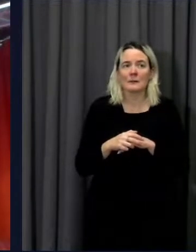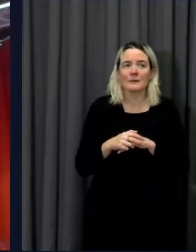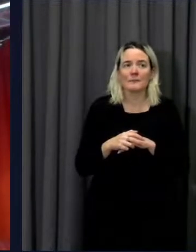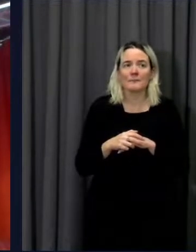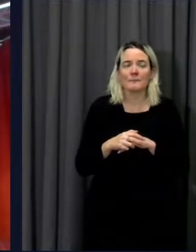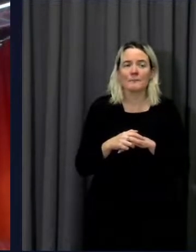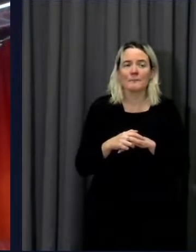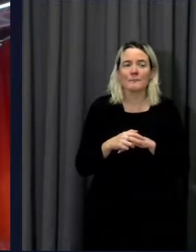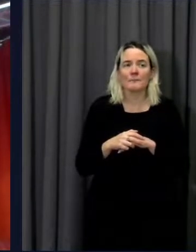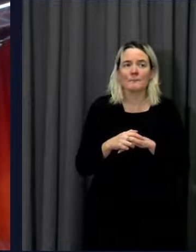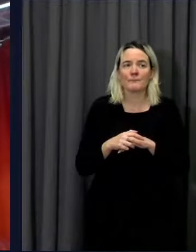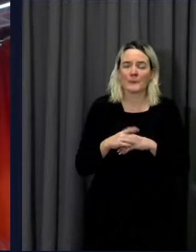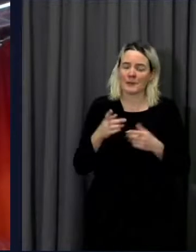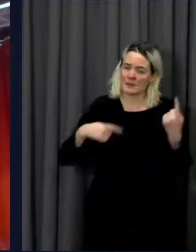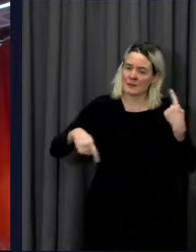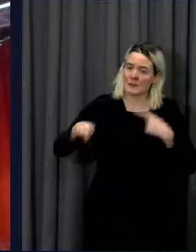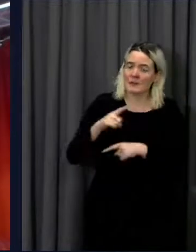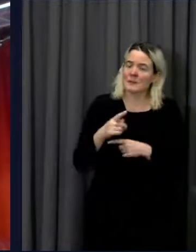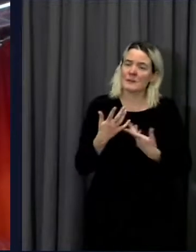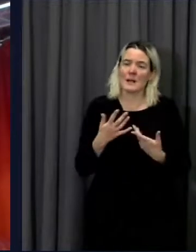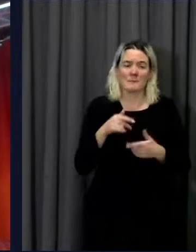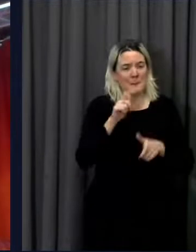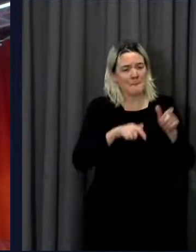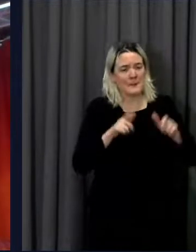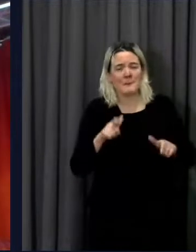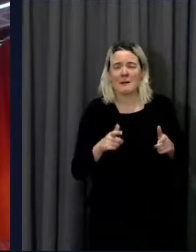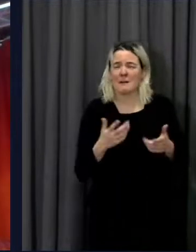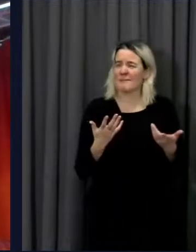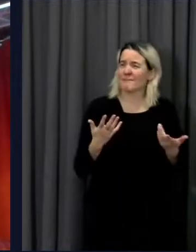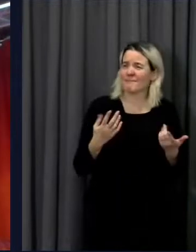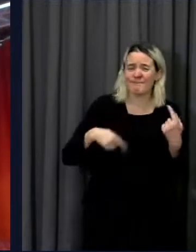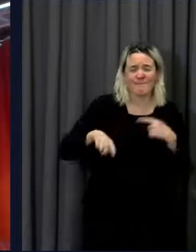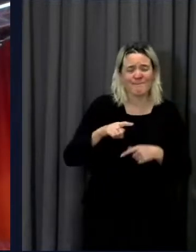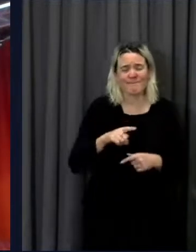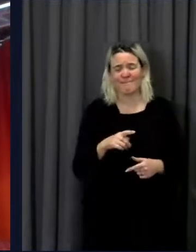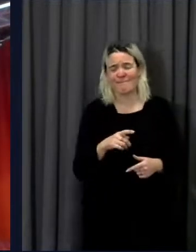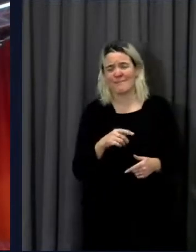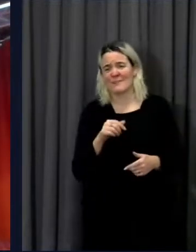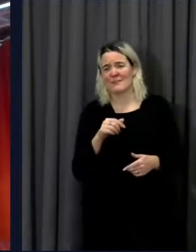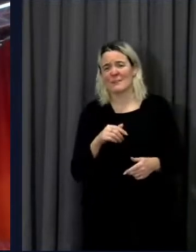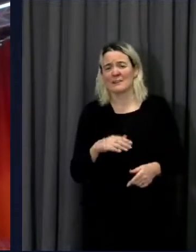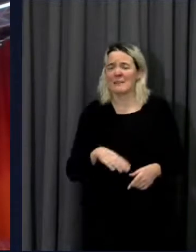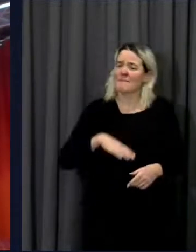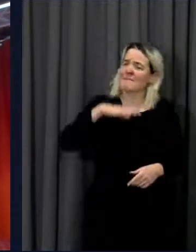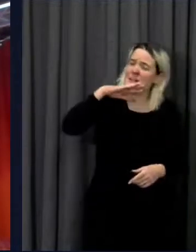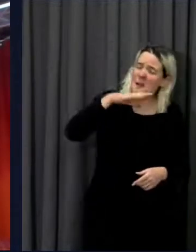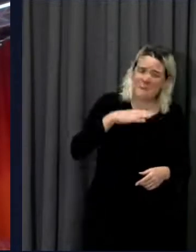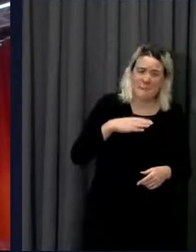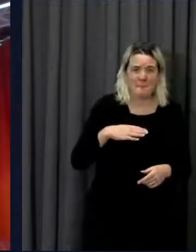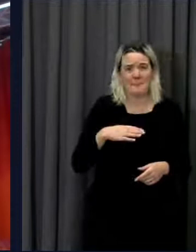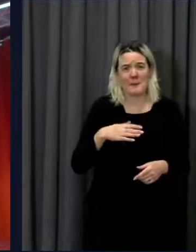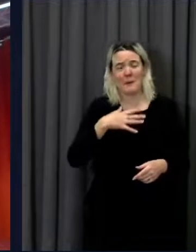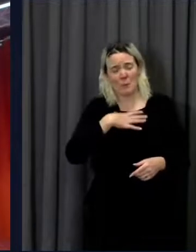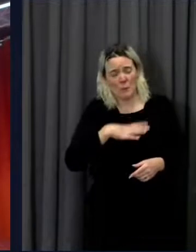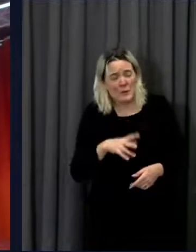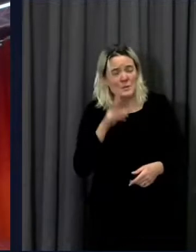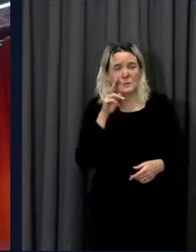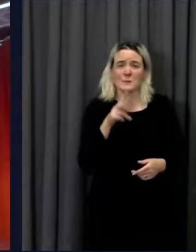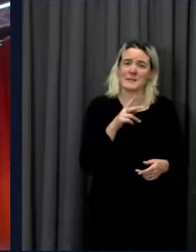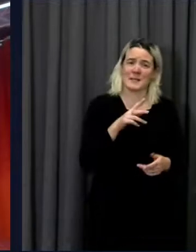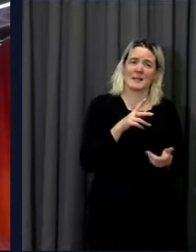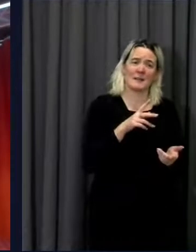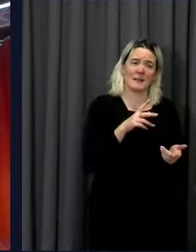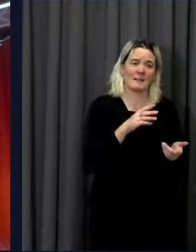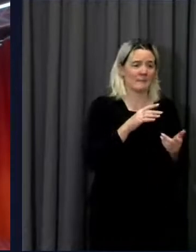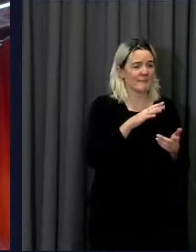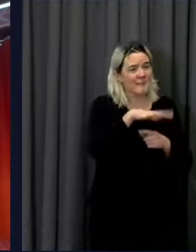fatigue starts to set in that people feel that they can't meet family and friends they very much want to do that and